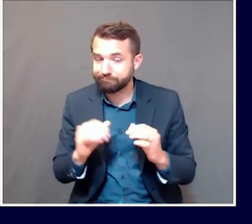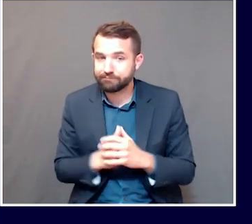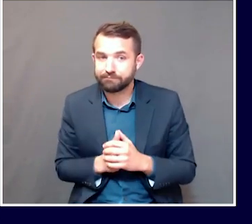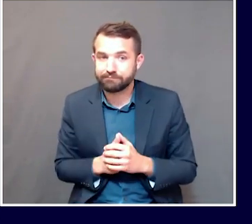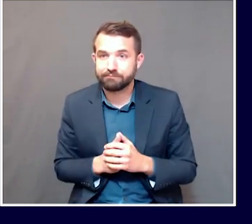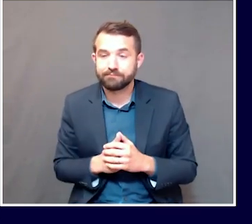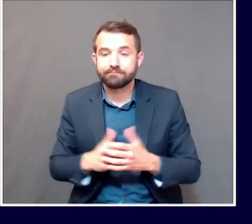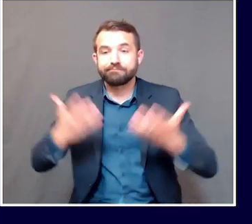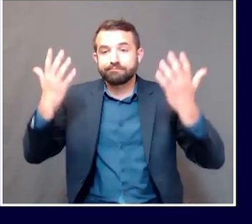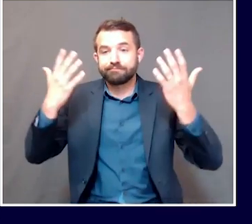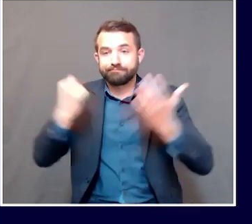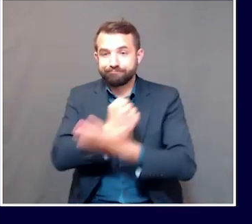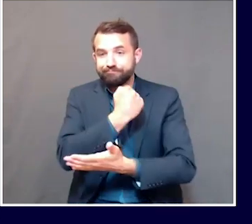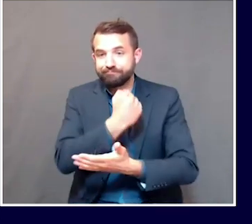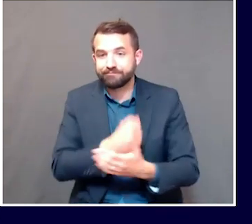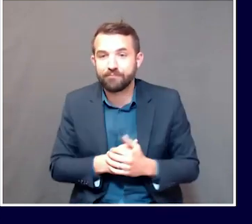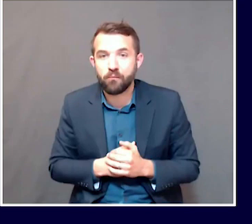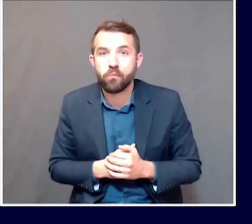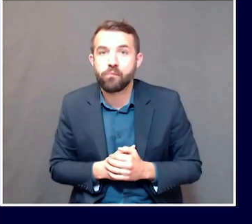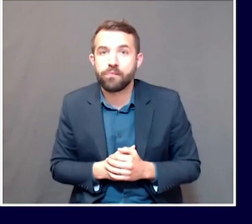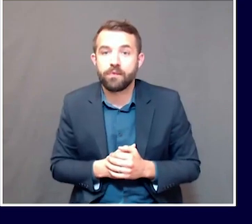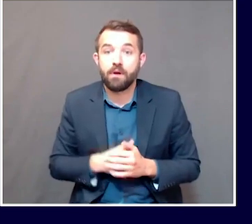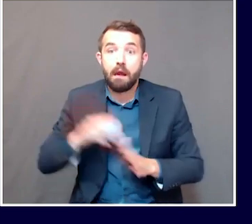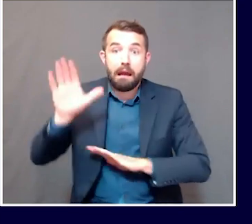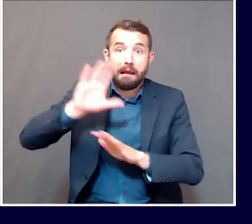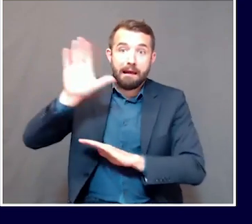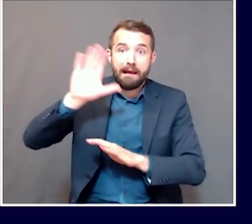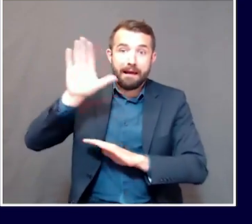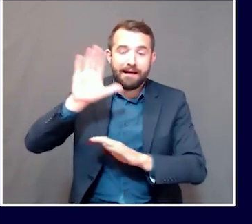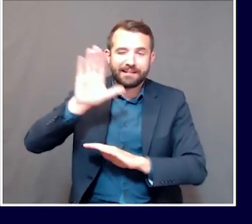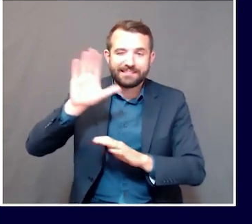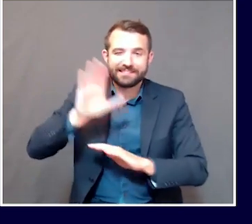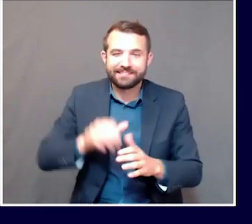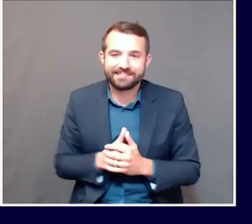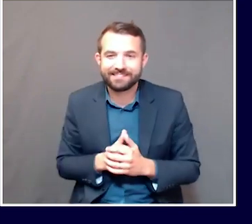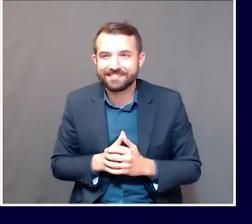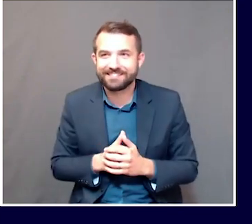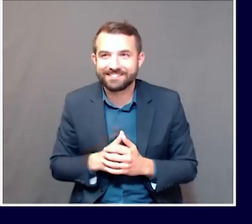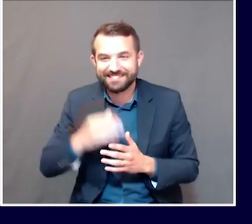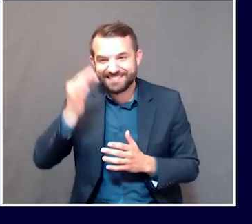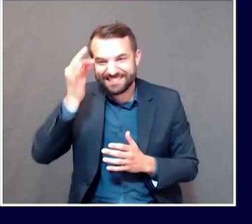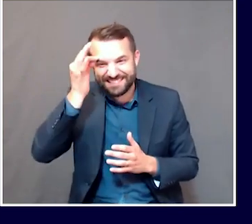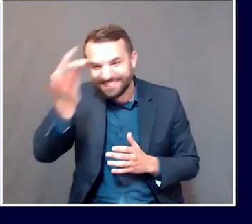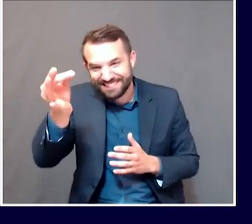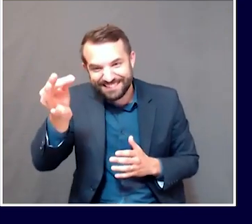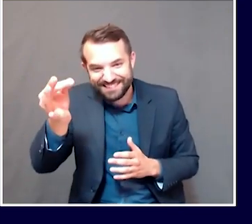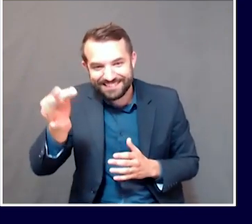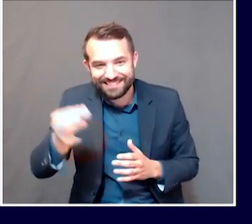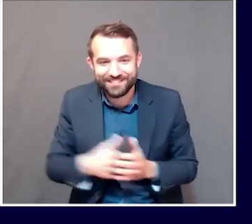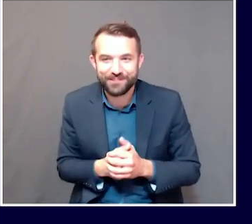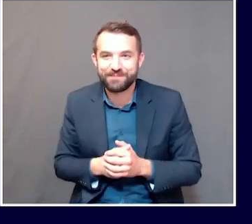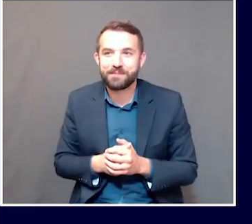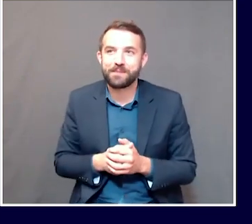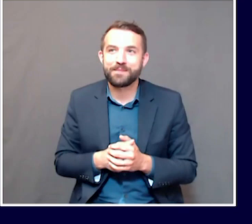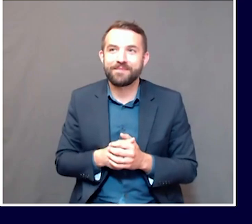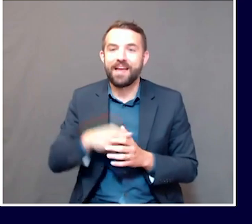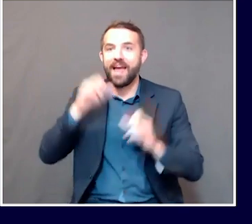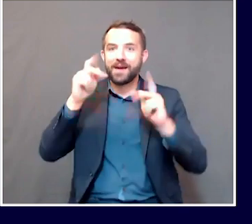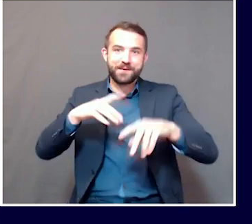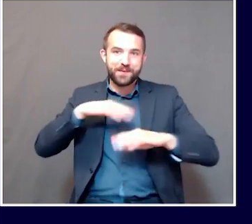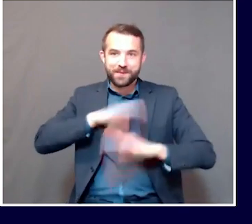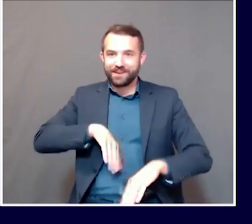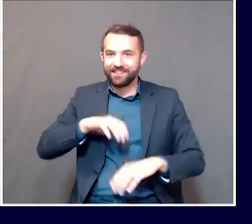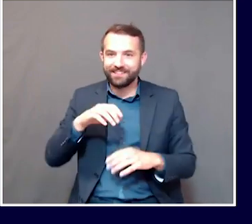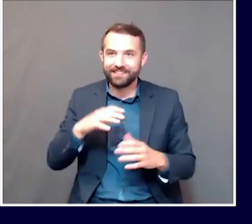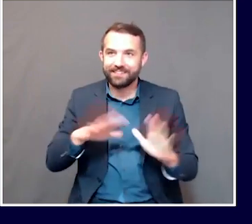Okay. Well, Governor, Commissioner. hear me? Oh, yes. You just sneaked in in the nick of time. Okay. my goodness.